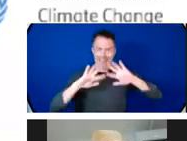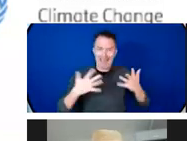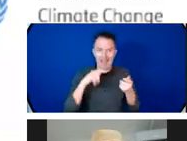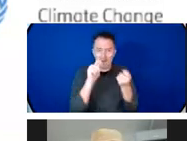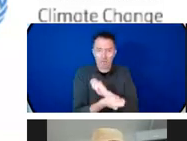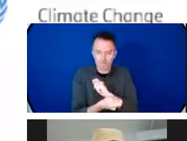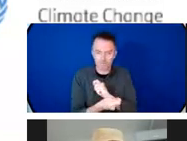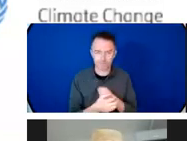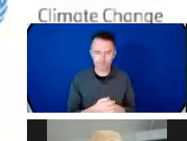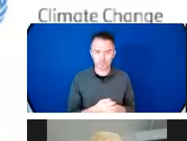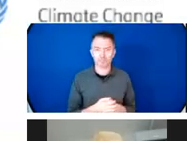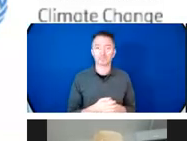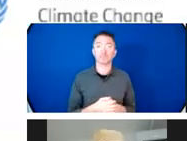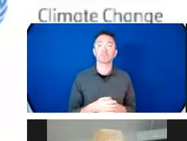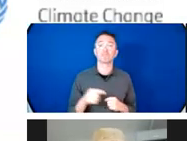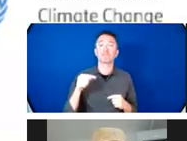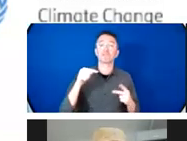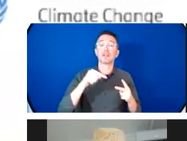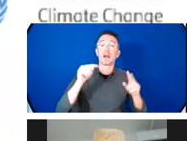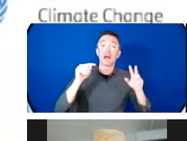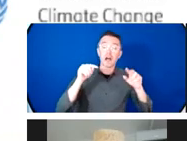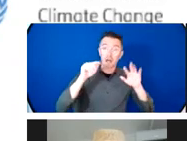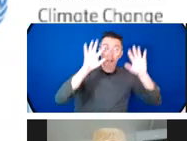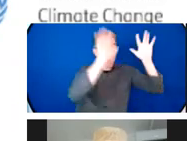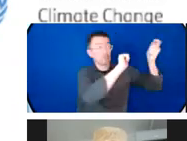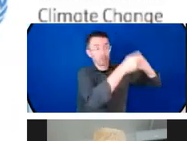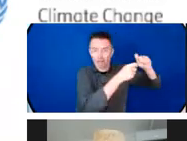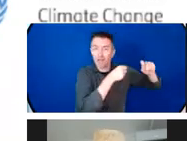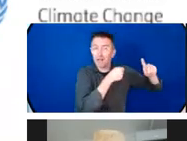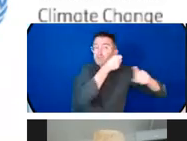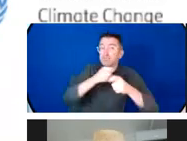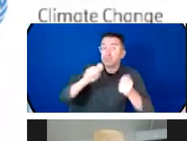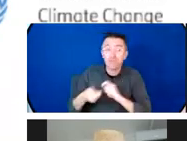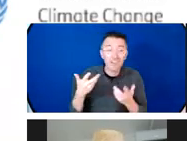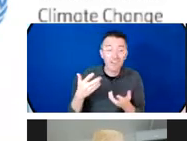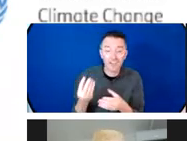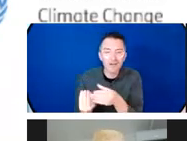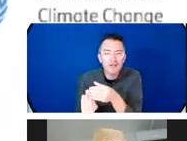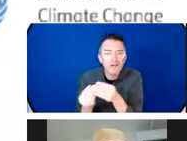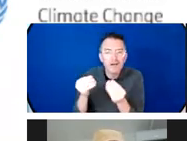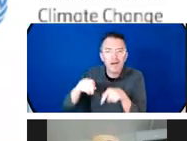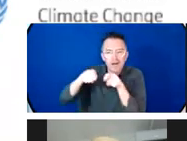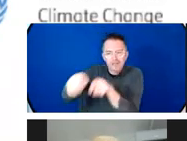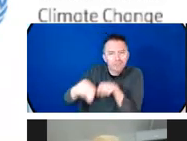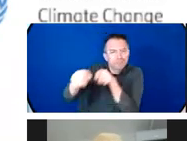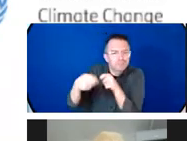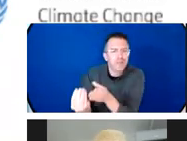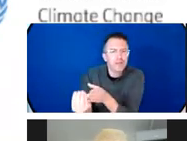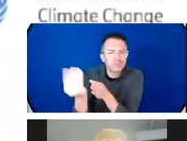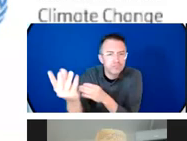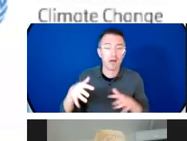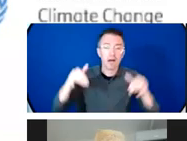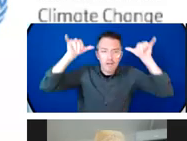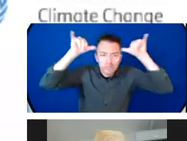and livestock activities, also disturbing socioeconomic activities and has a dangerous effect on health